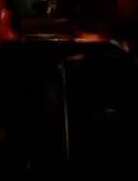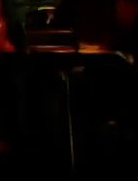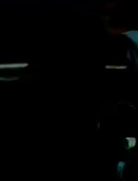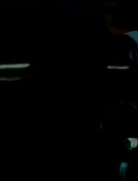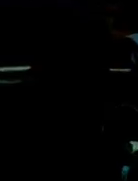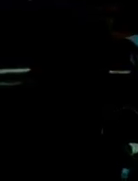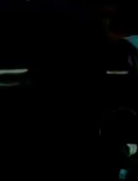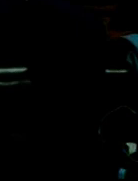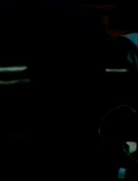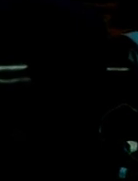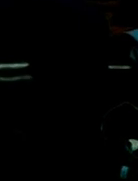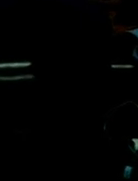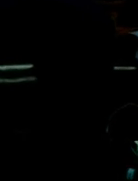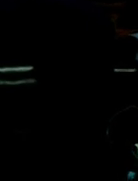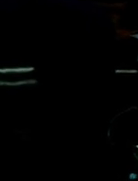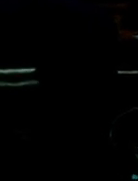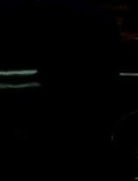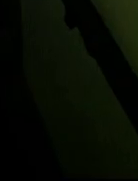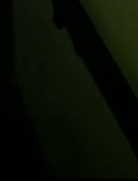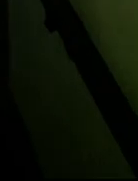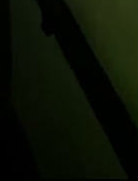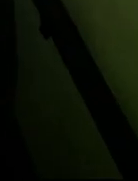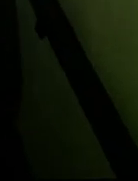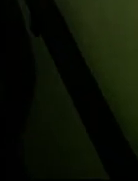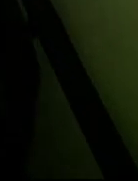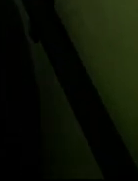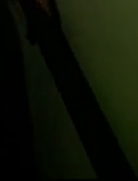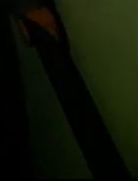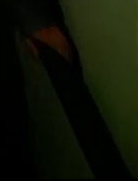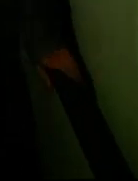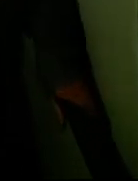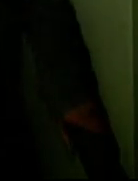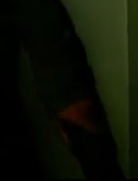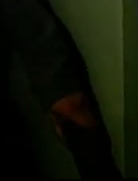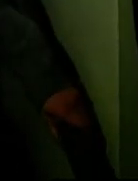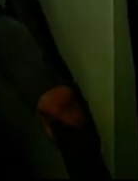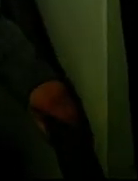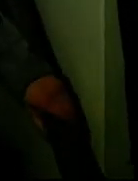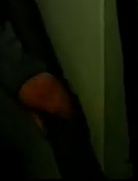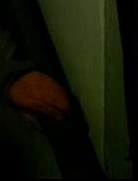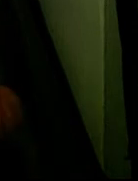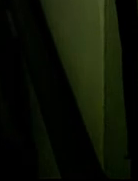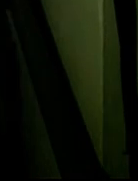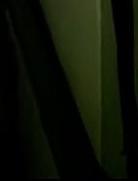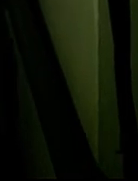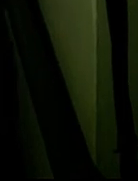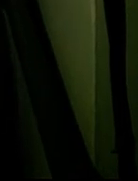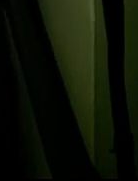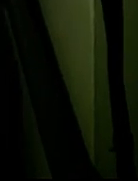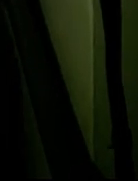You raise me up to more than I can be.